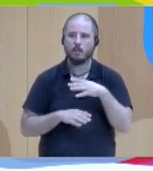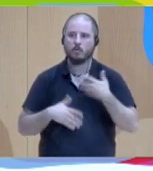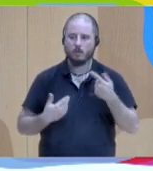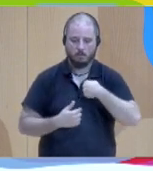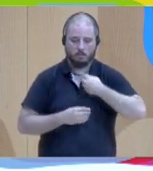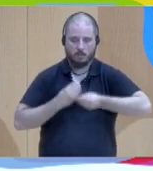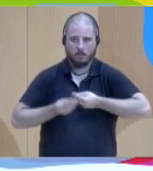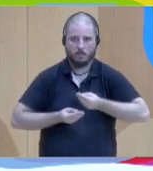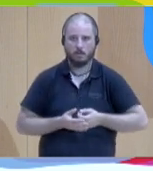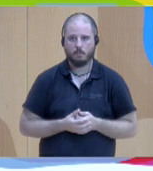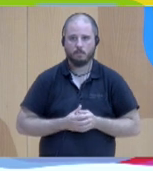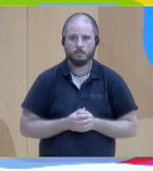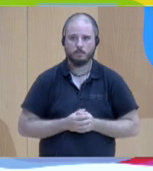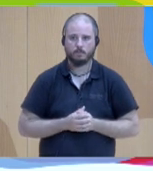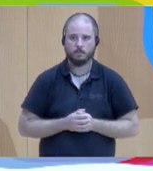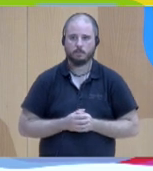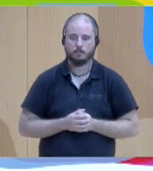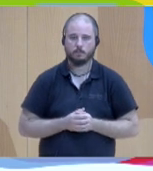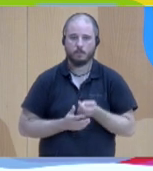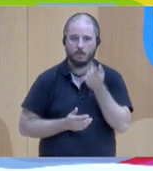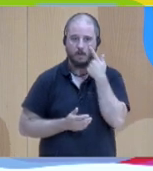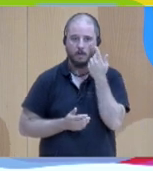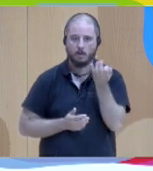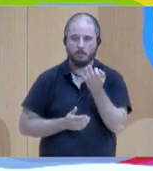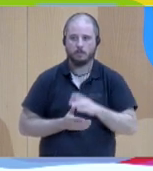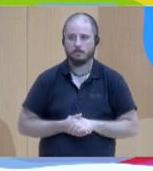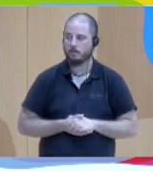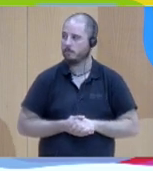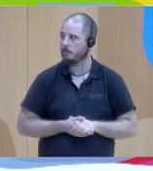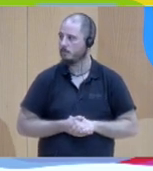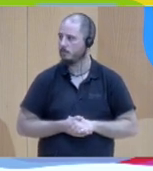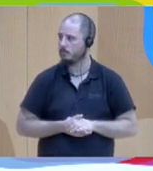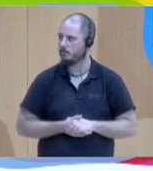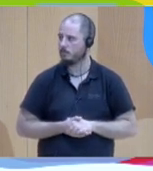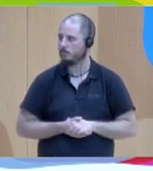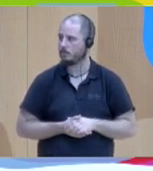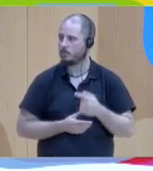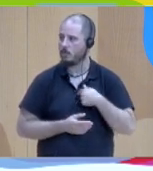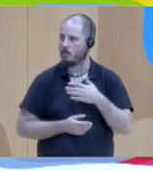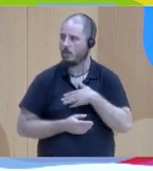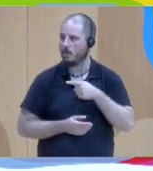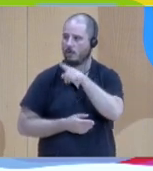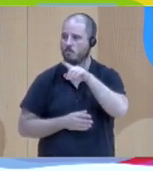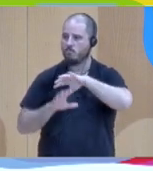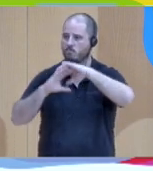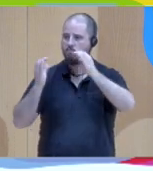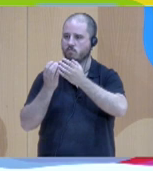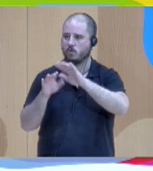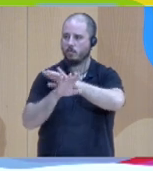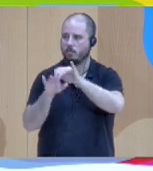let's see what happens I want peace in the world okay do something about it